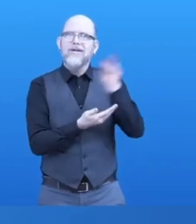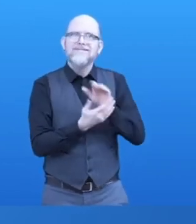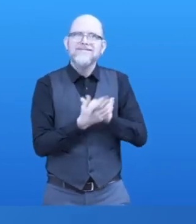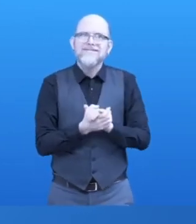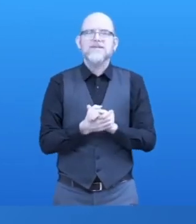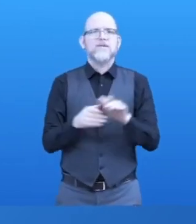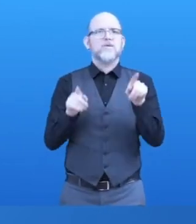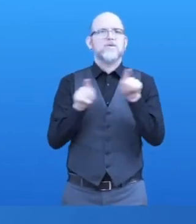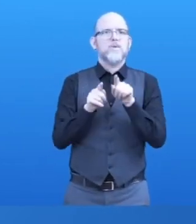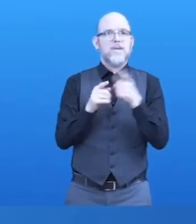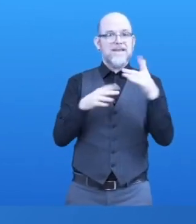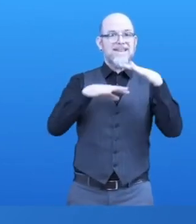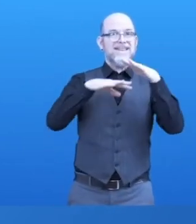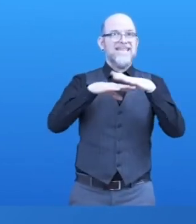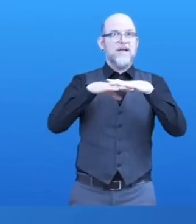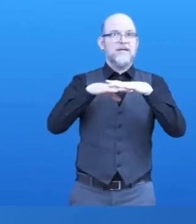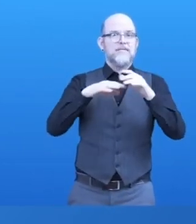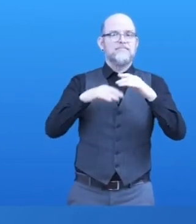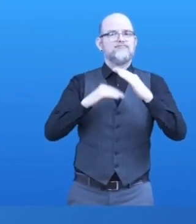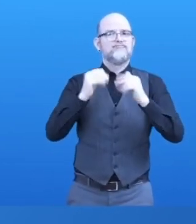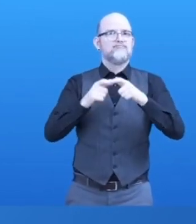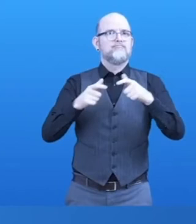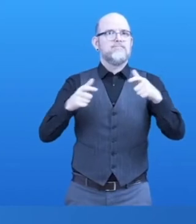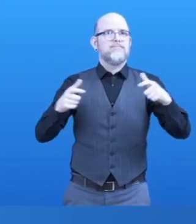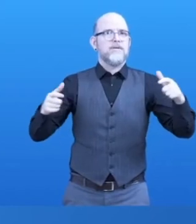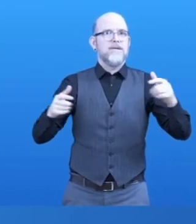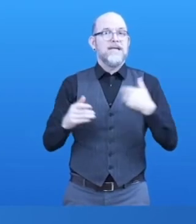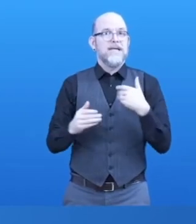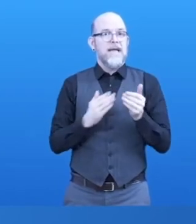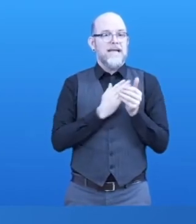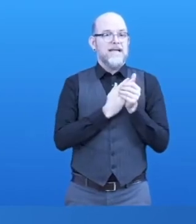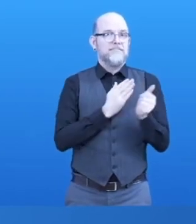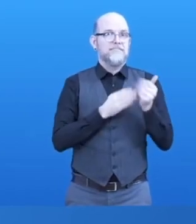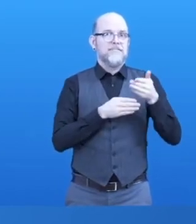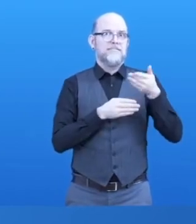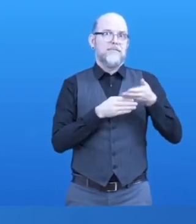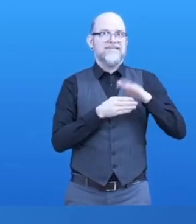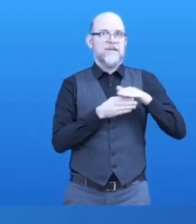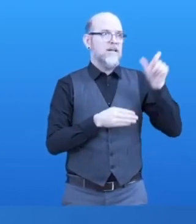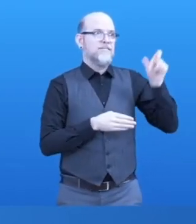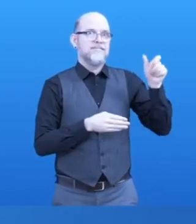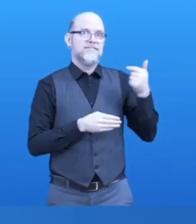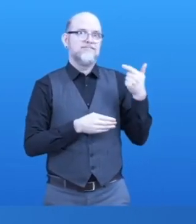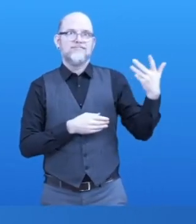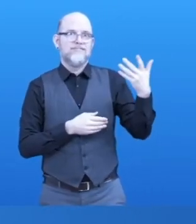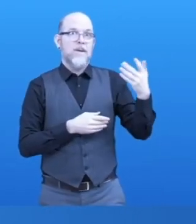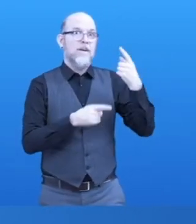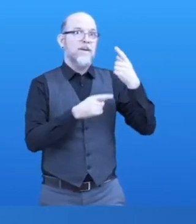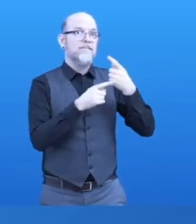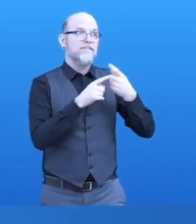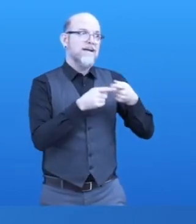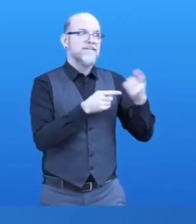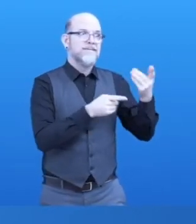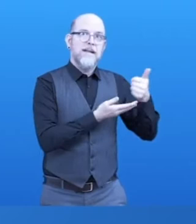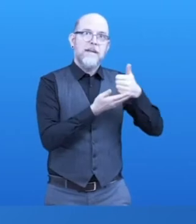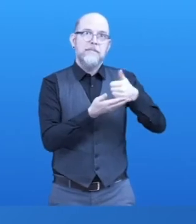to network with each other. We try to bring in experts in this domain to really help them, to